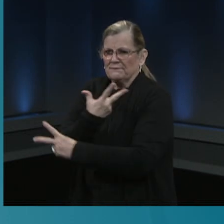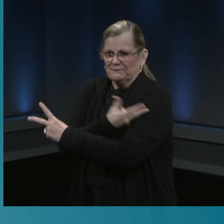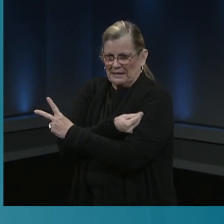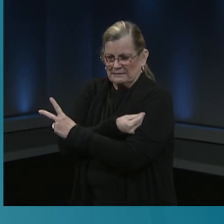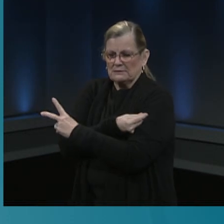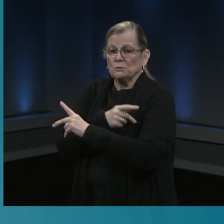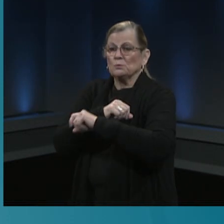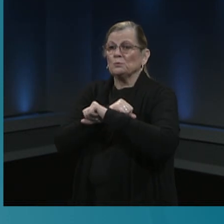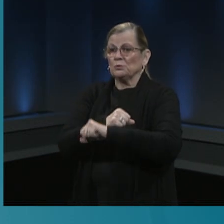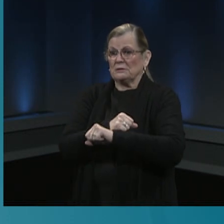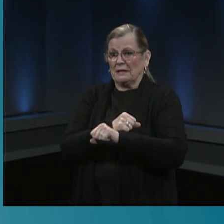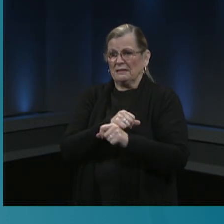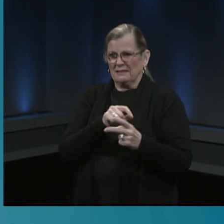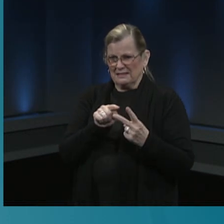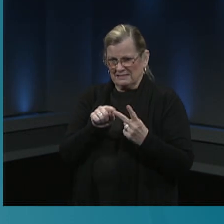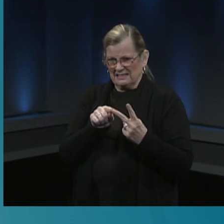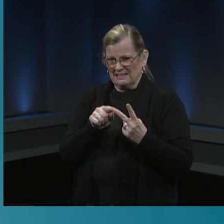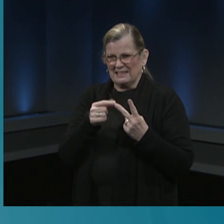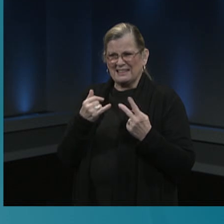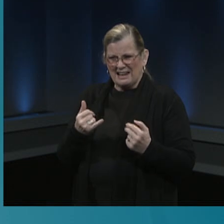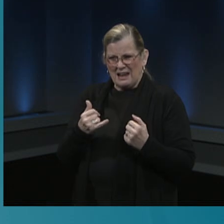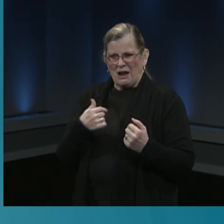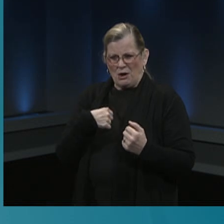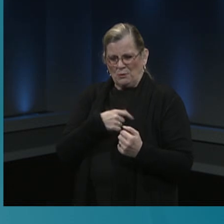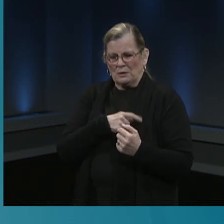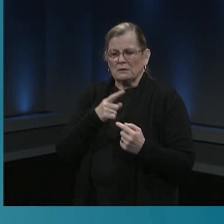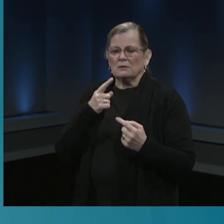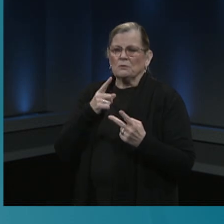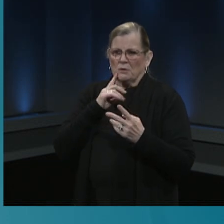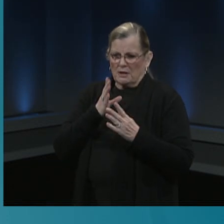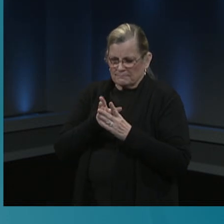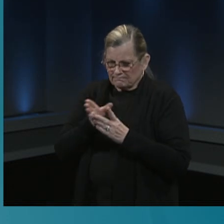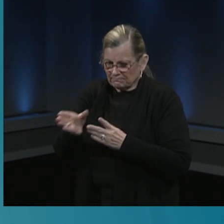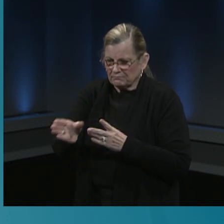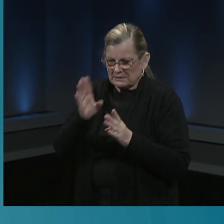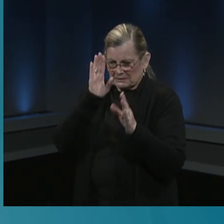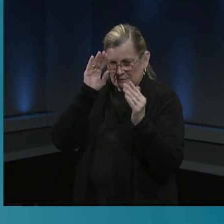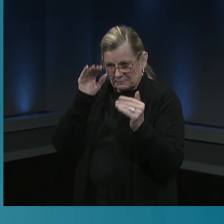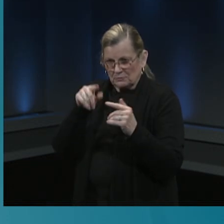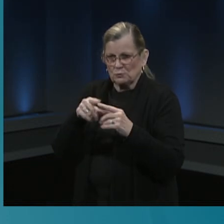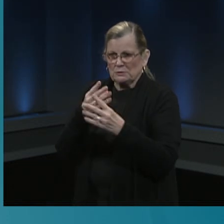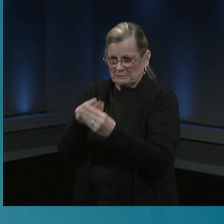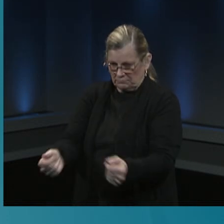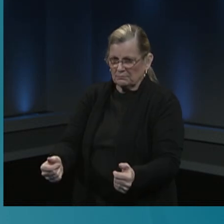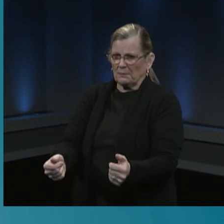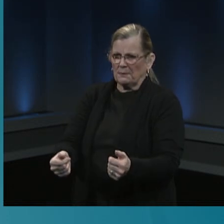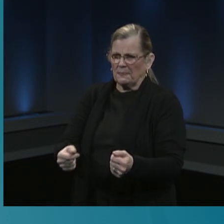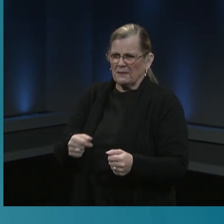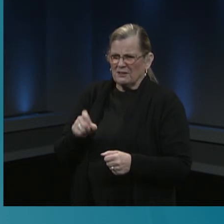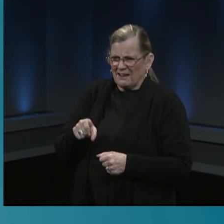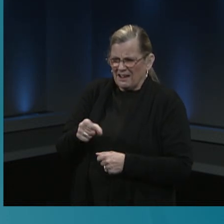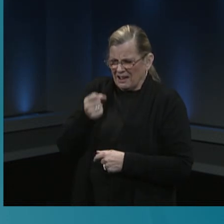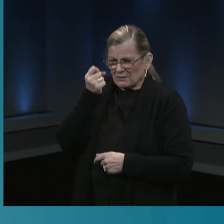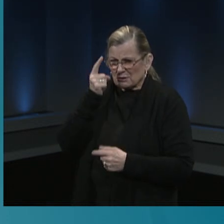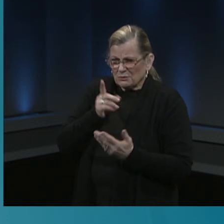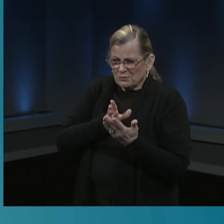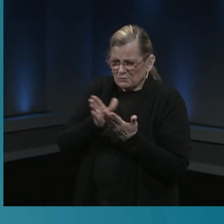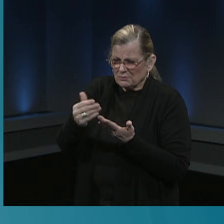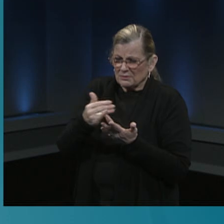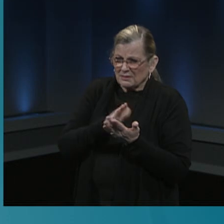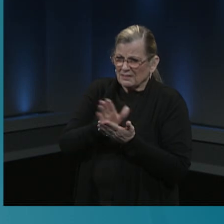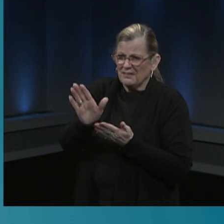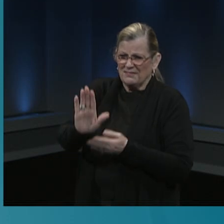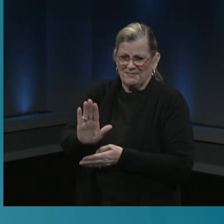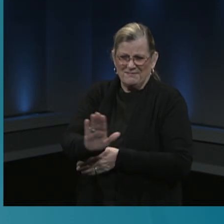be our pathway out of the pandemic, then it's important that we understand enough about vaccines and vaccination so people